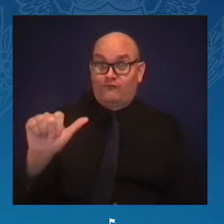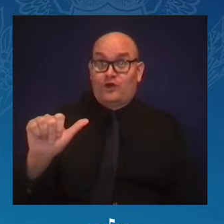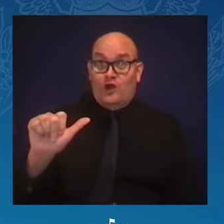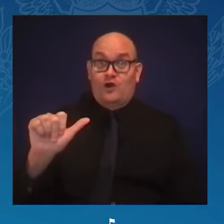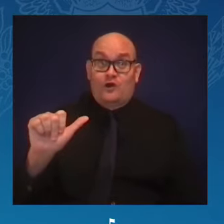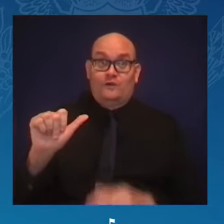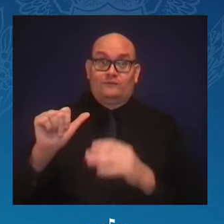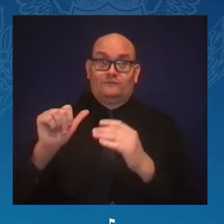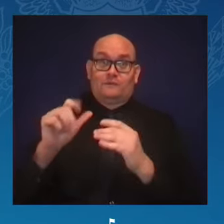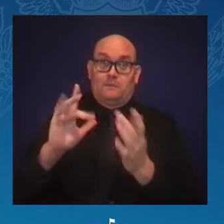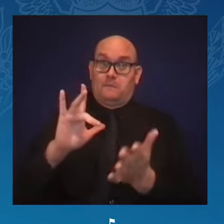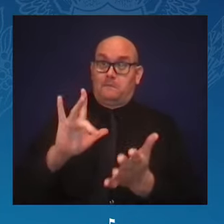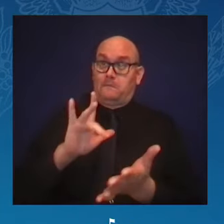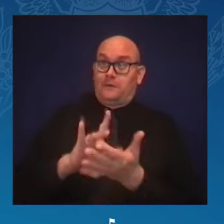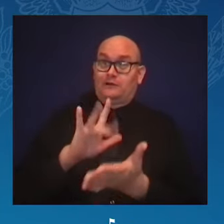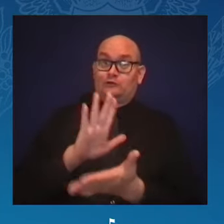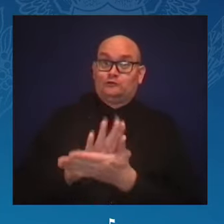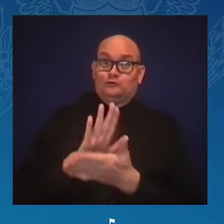from slavery.